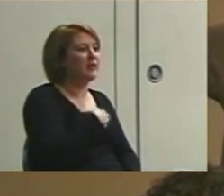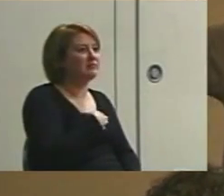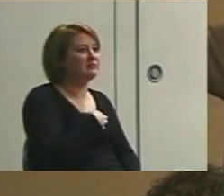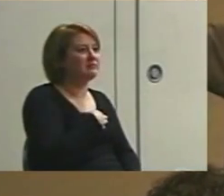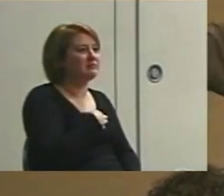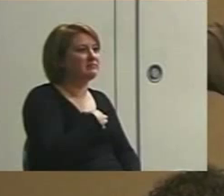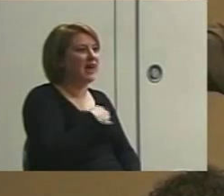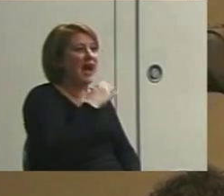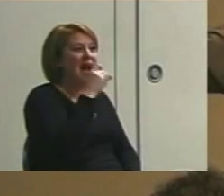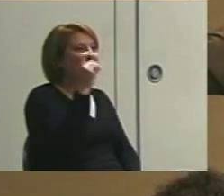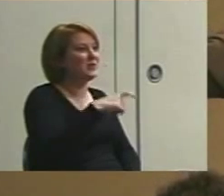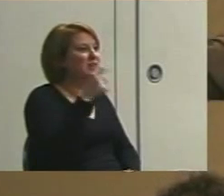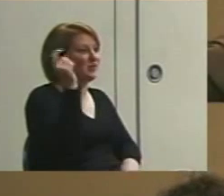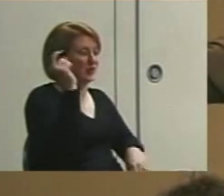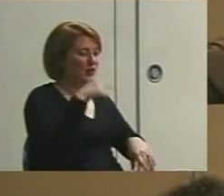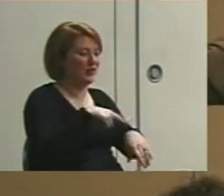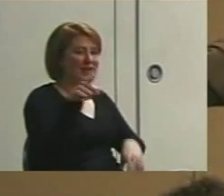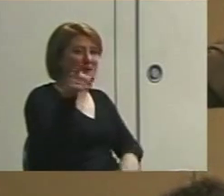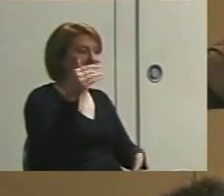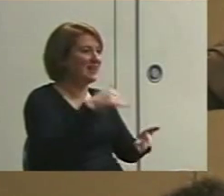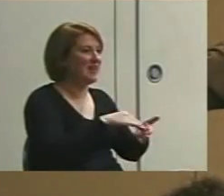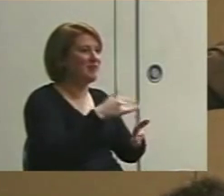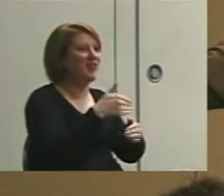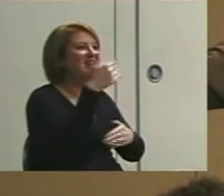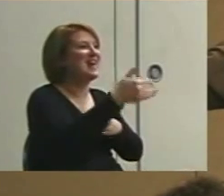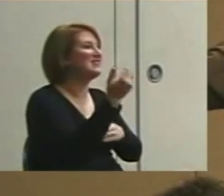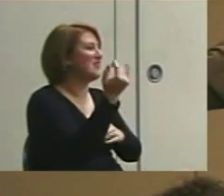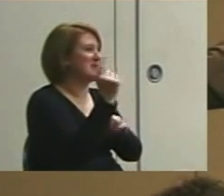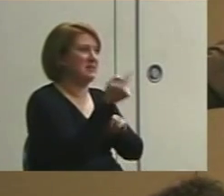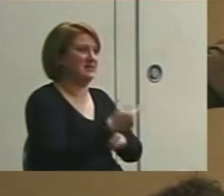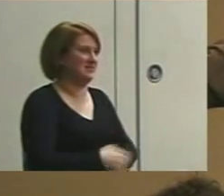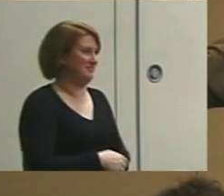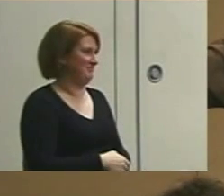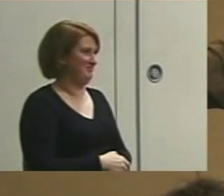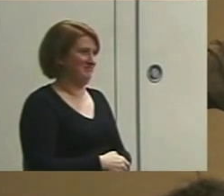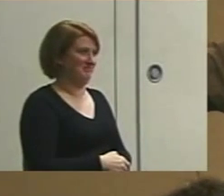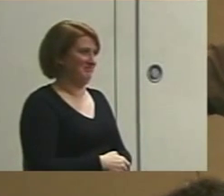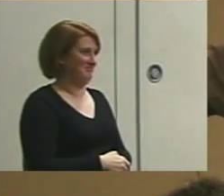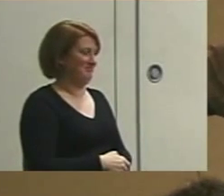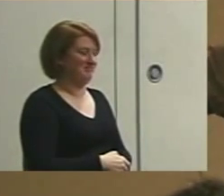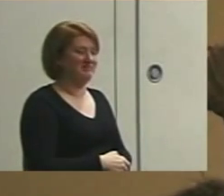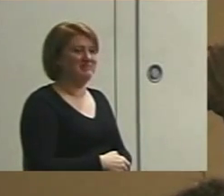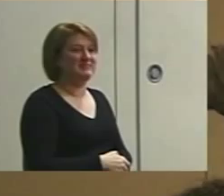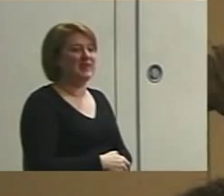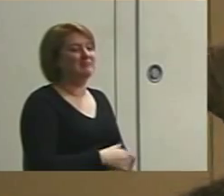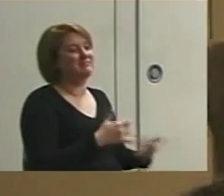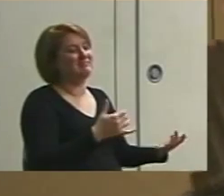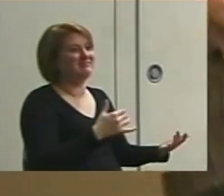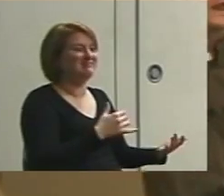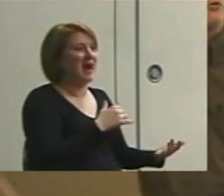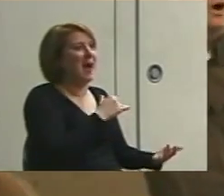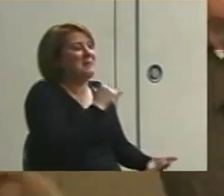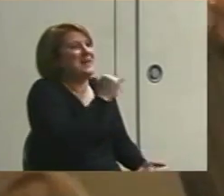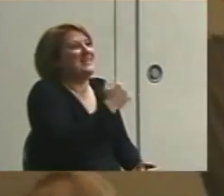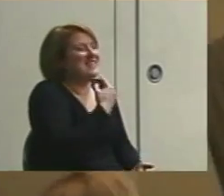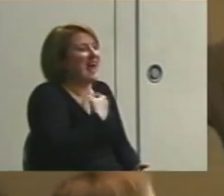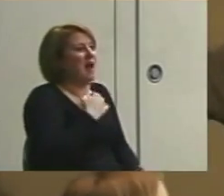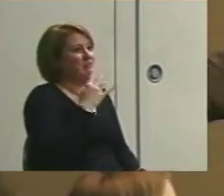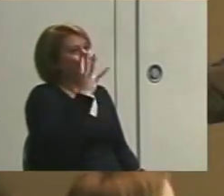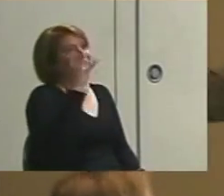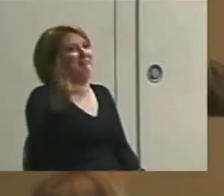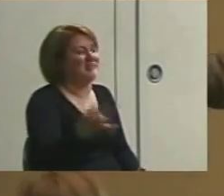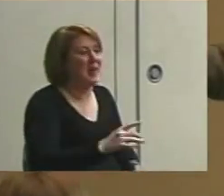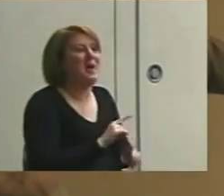I don't need to look at Toby again for the next 15 minutes. Because, not that I, I'm not saying I won't.